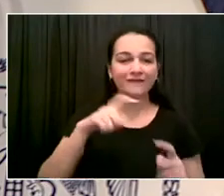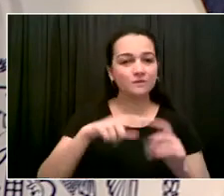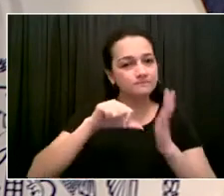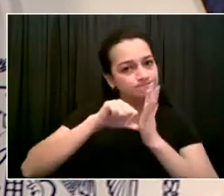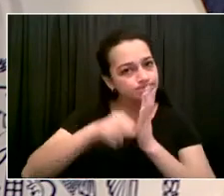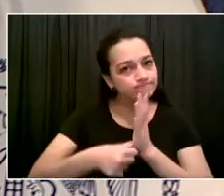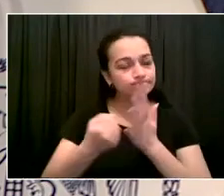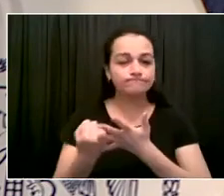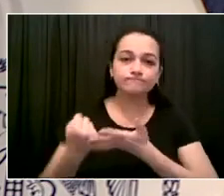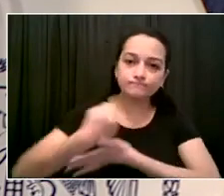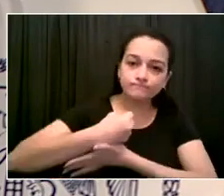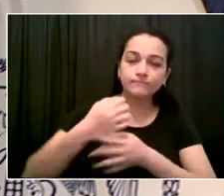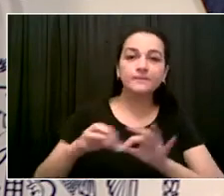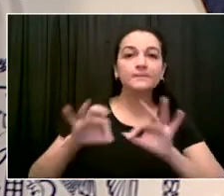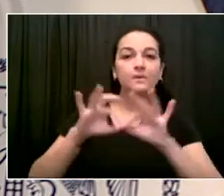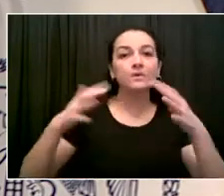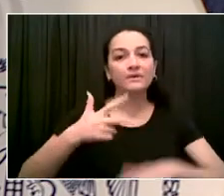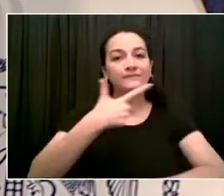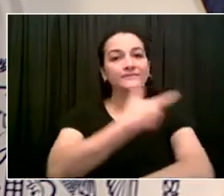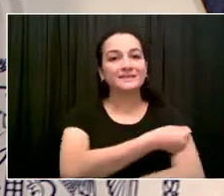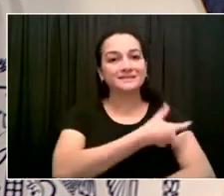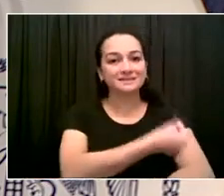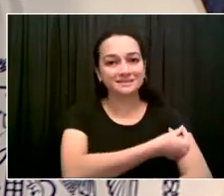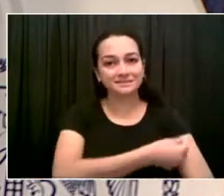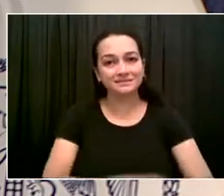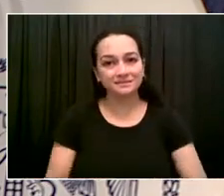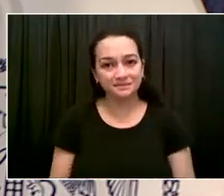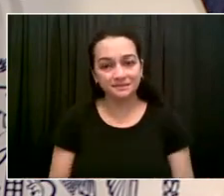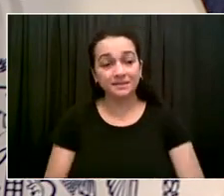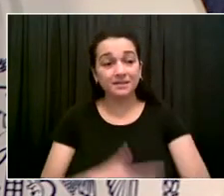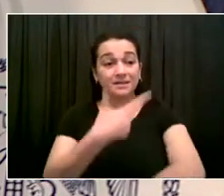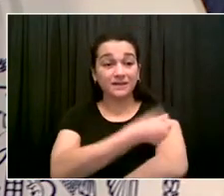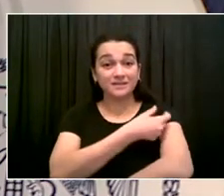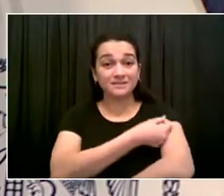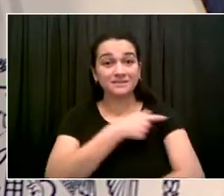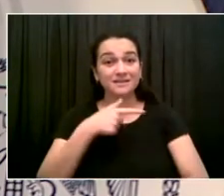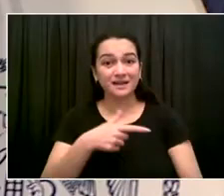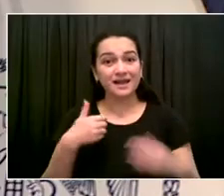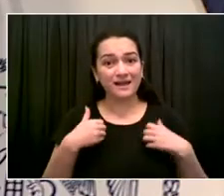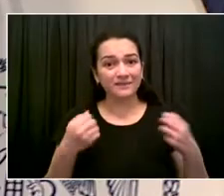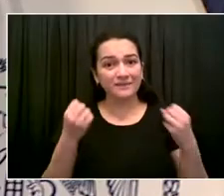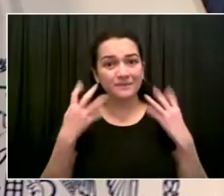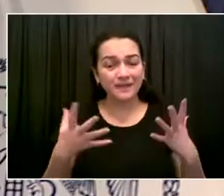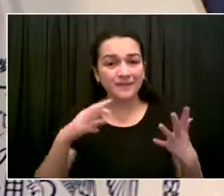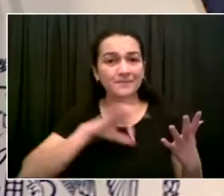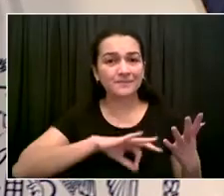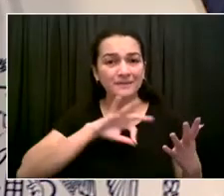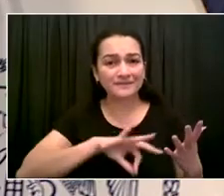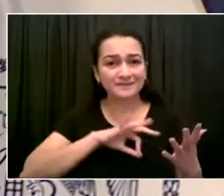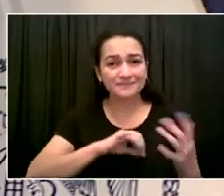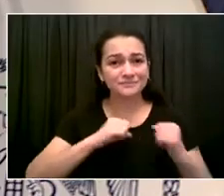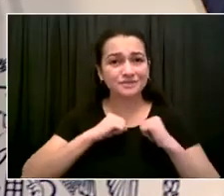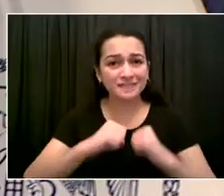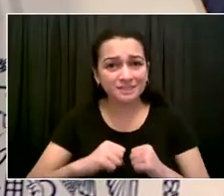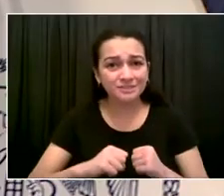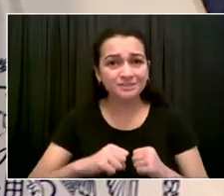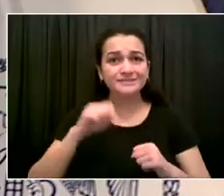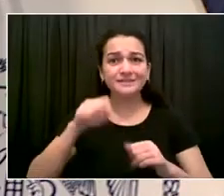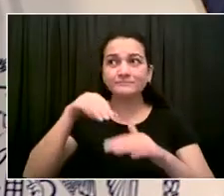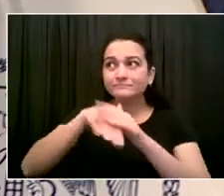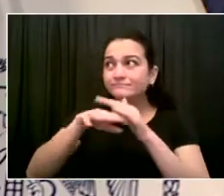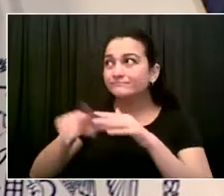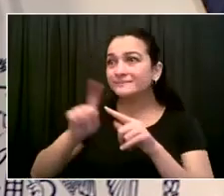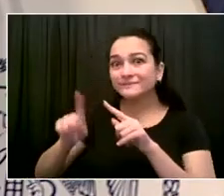the good things, all the opportunity, all the positives that will be available to people who vaccinated versus an increasingly more limited